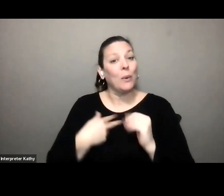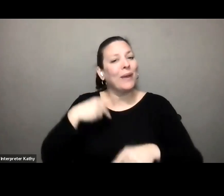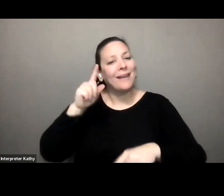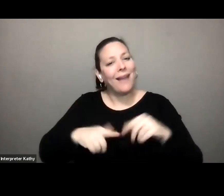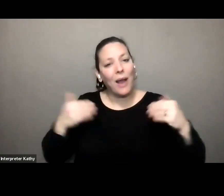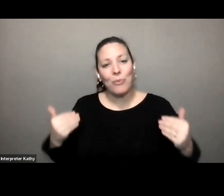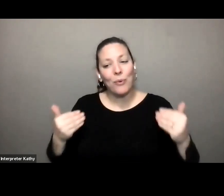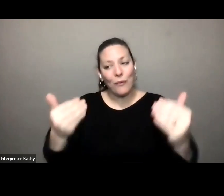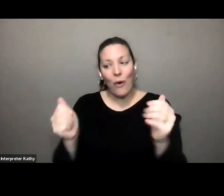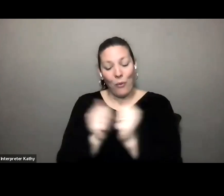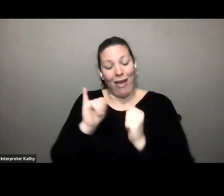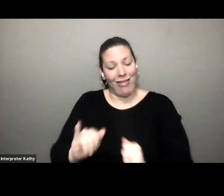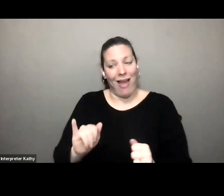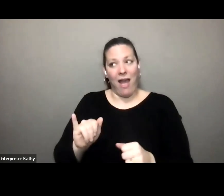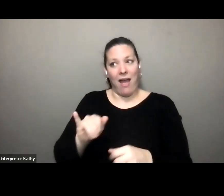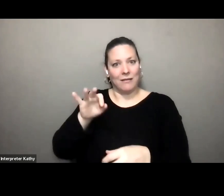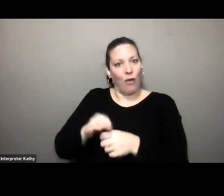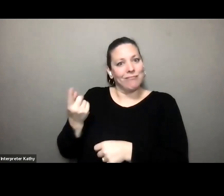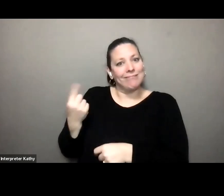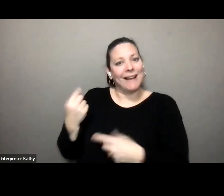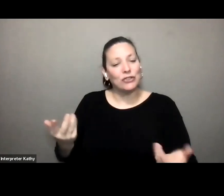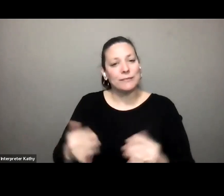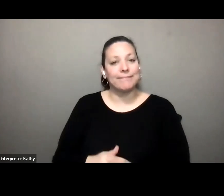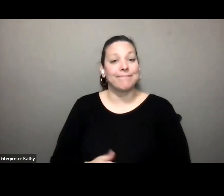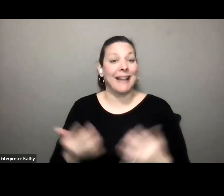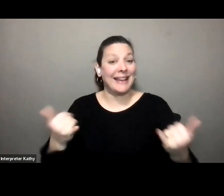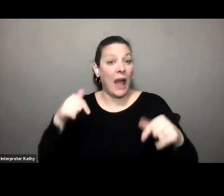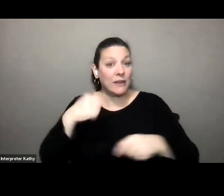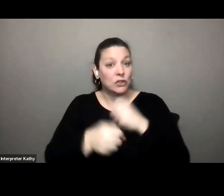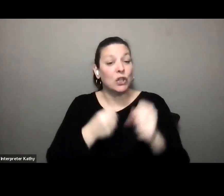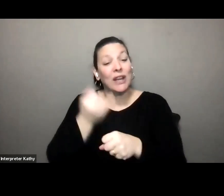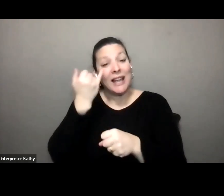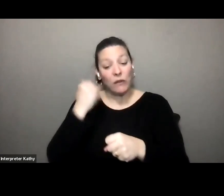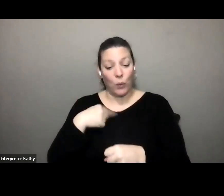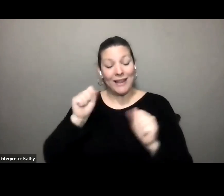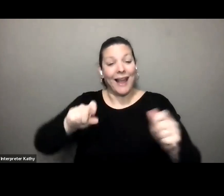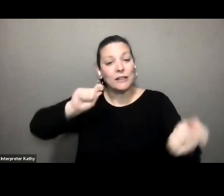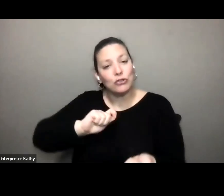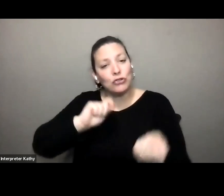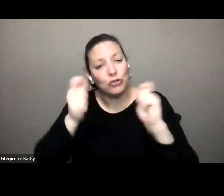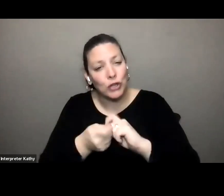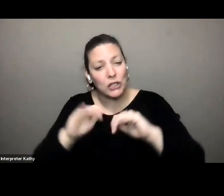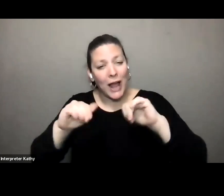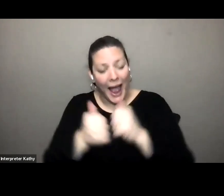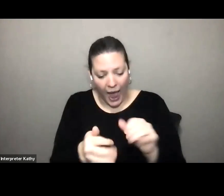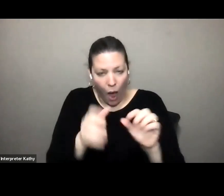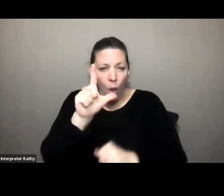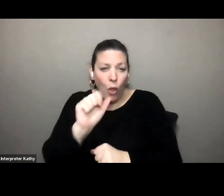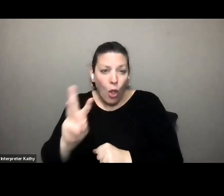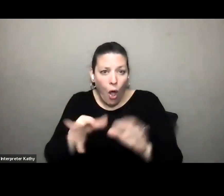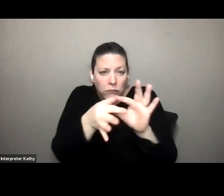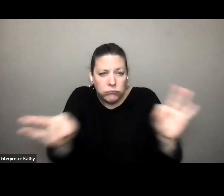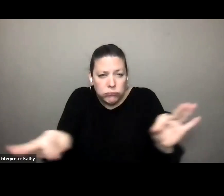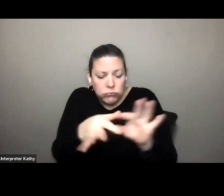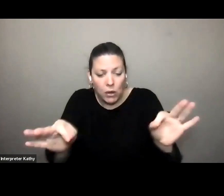forward with that measure last year this year if we change that language if the senate bill is able to change the language